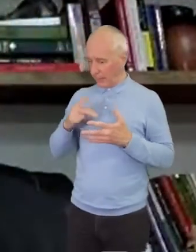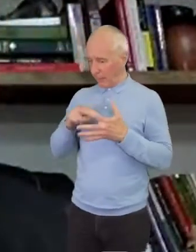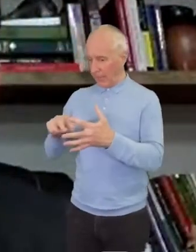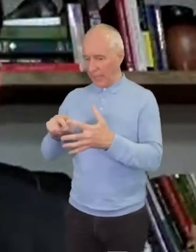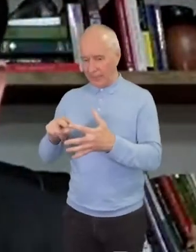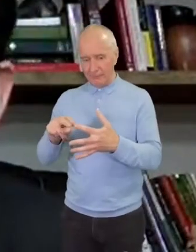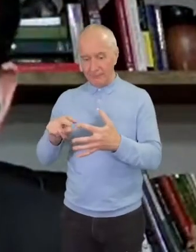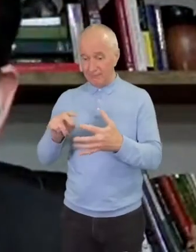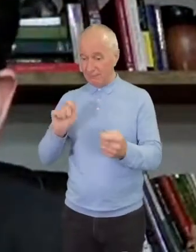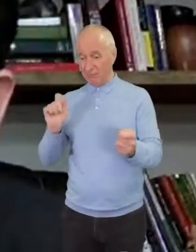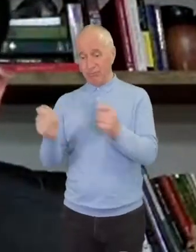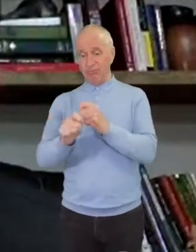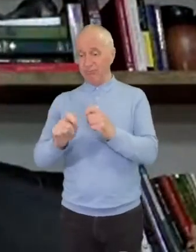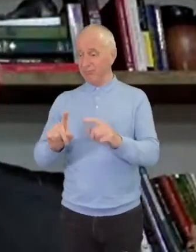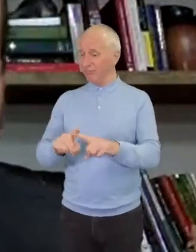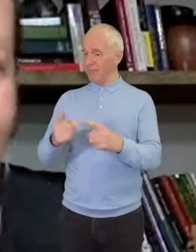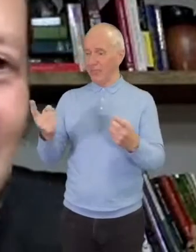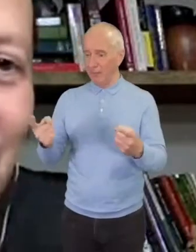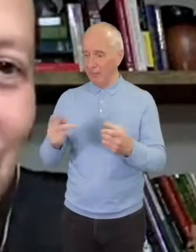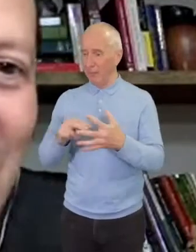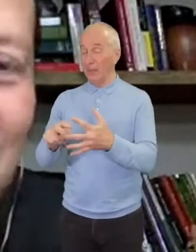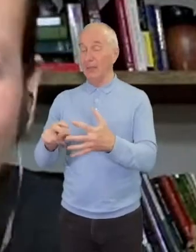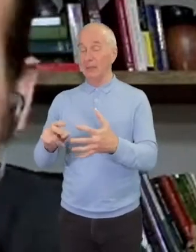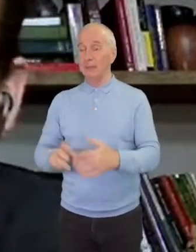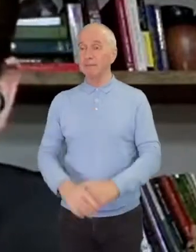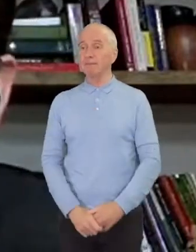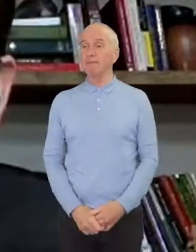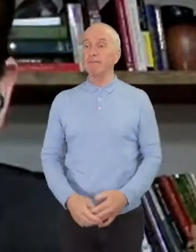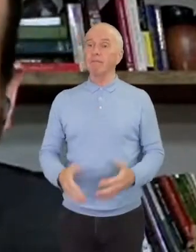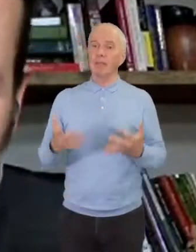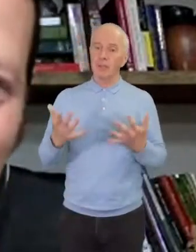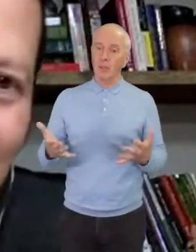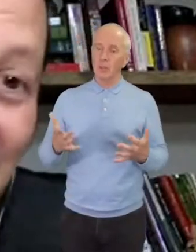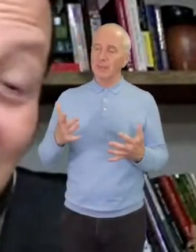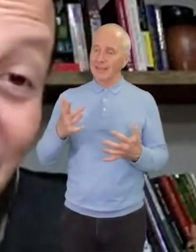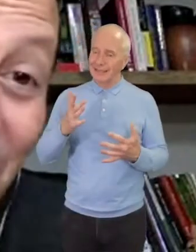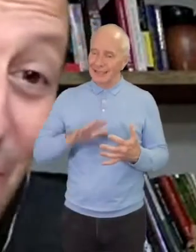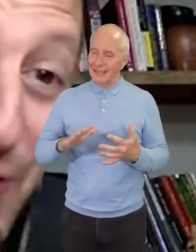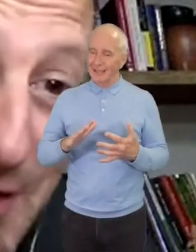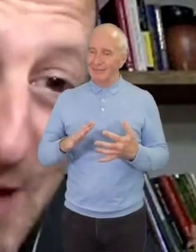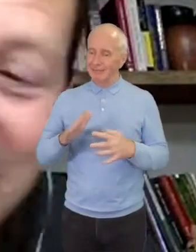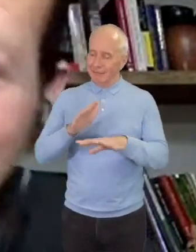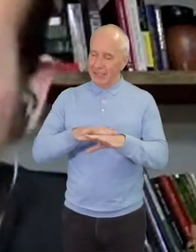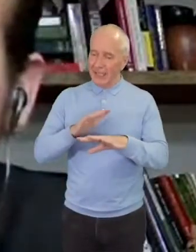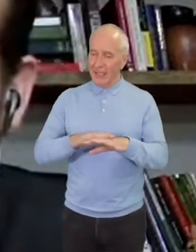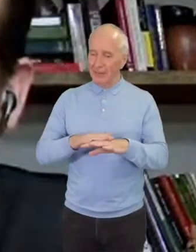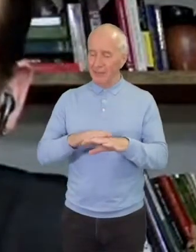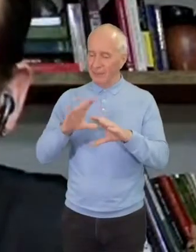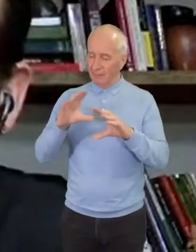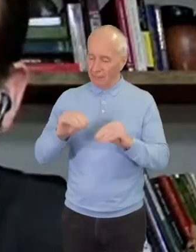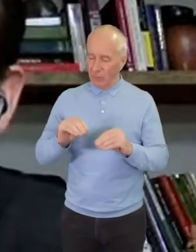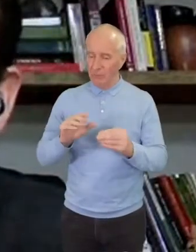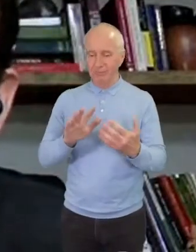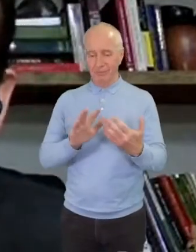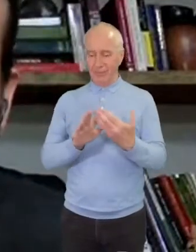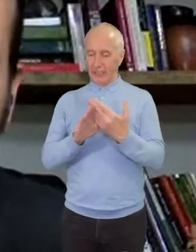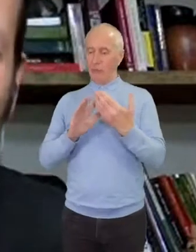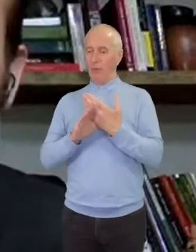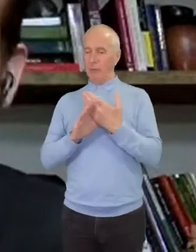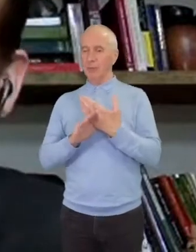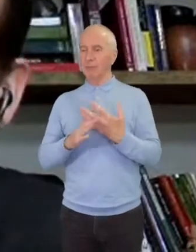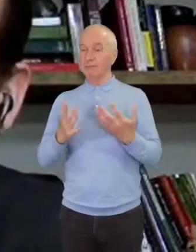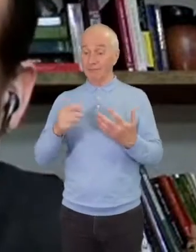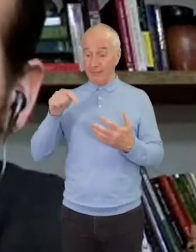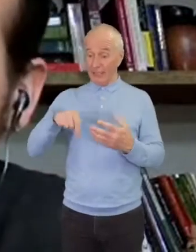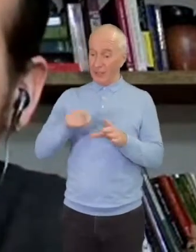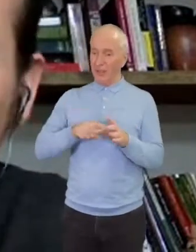magic happens. So let's leave space for interruptions. And this has certainly been a year of interruption. The